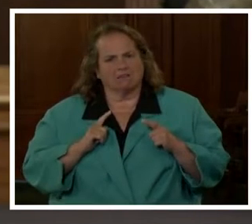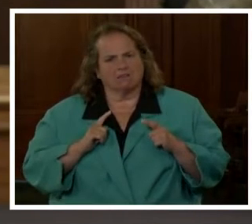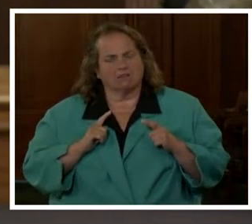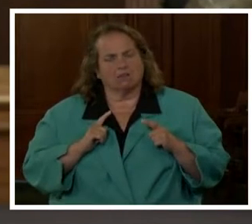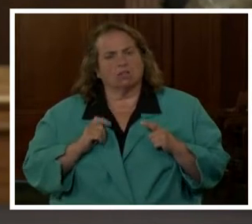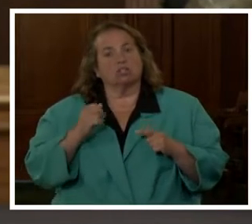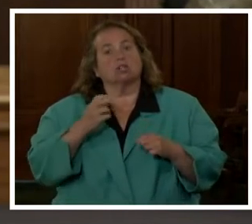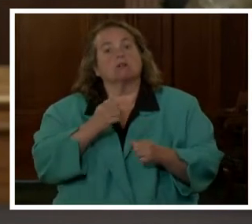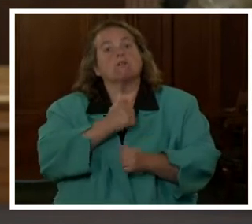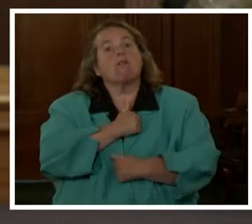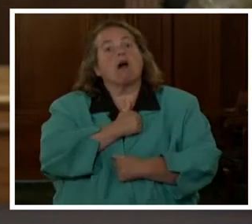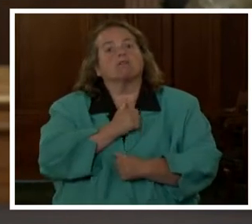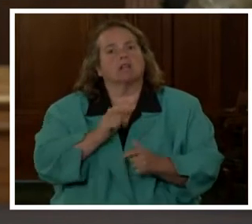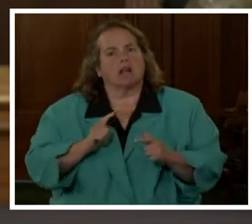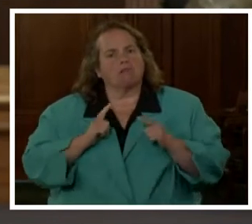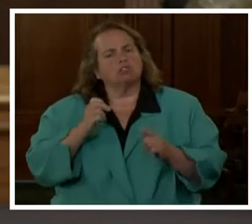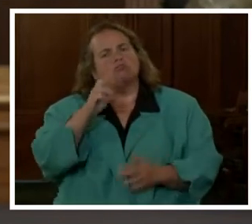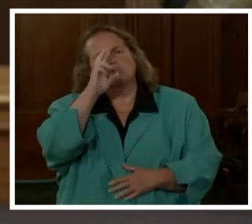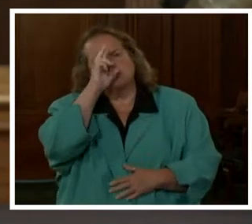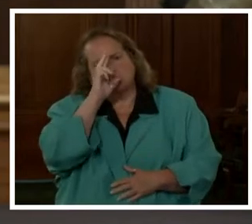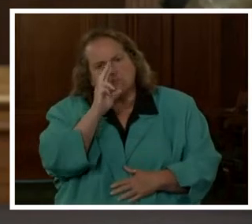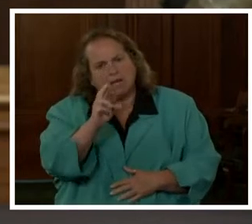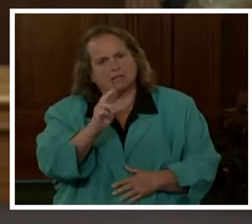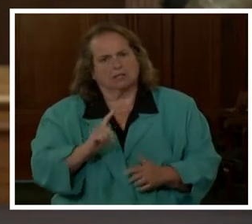She loved life. She respect life.